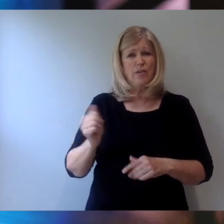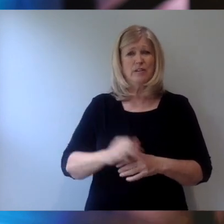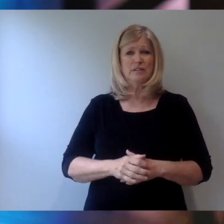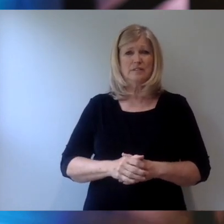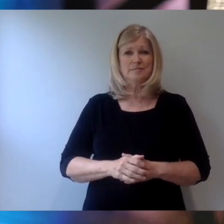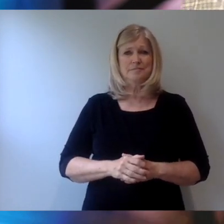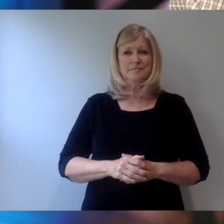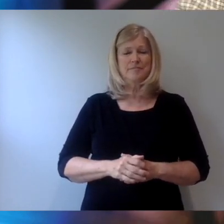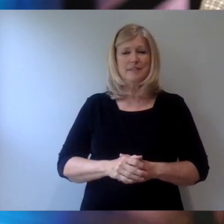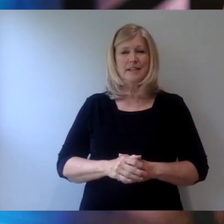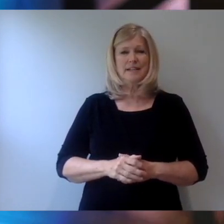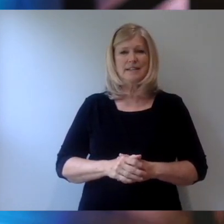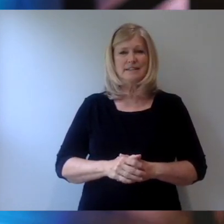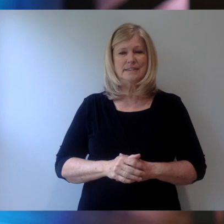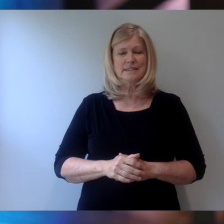Lean into that.